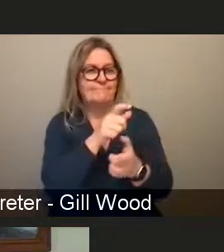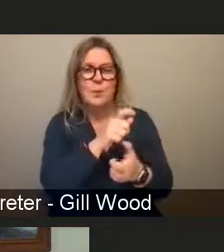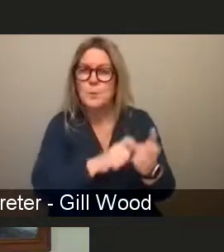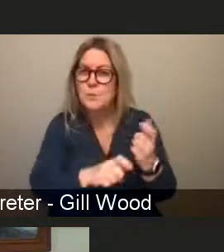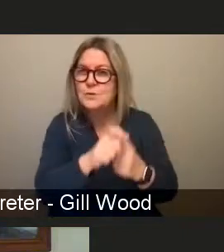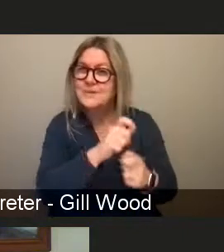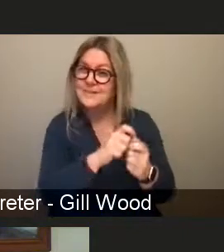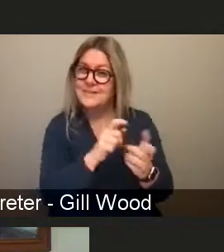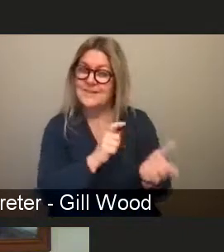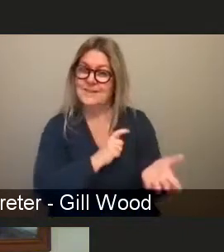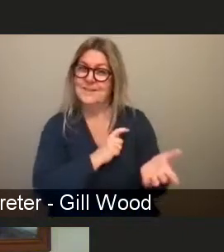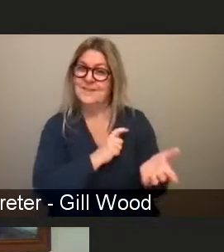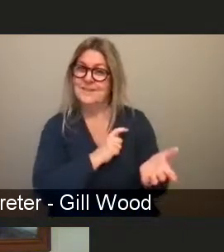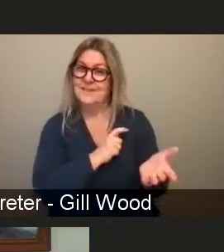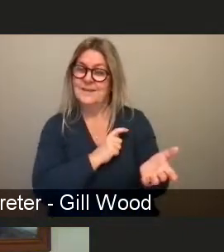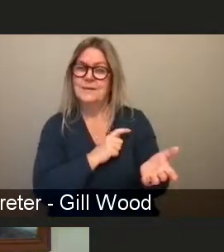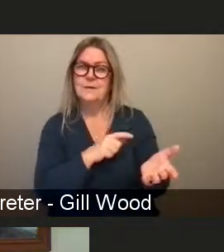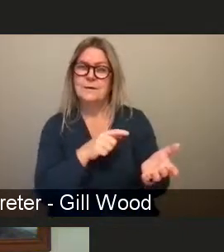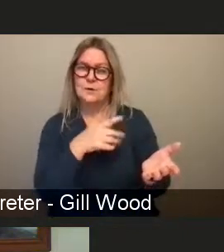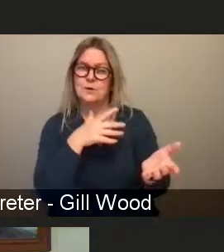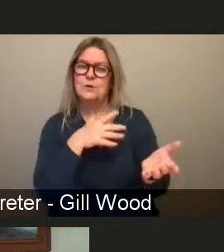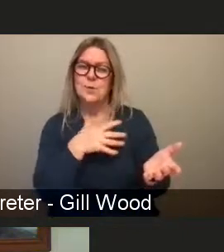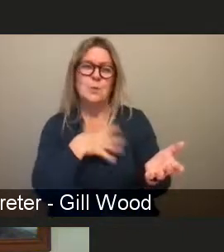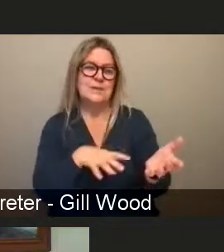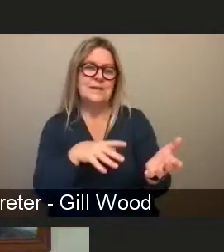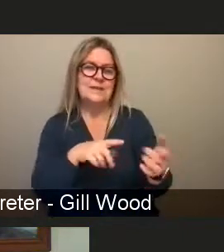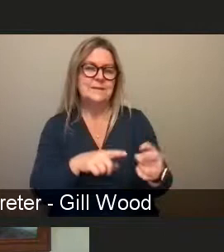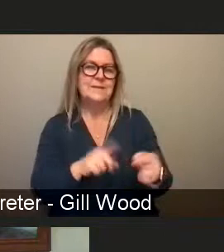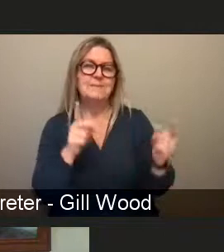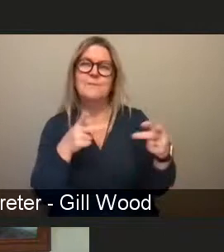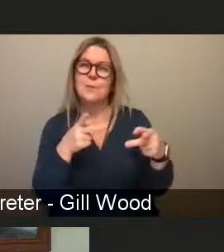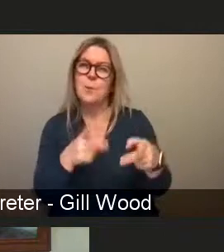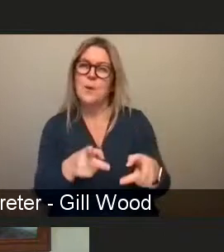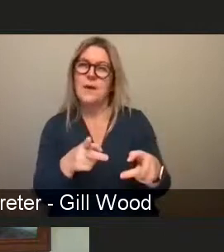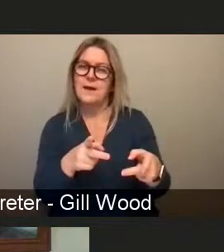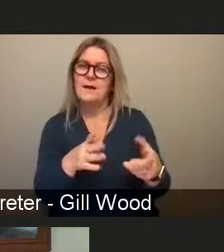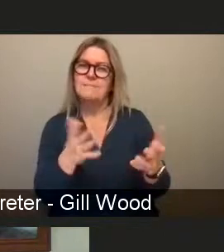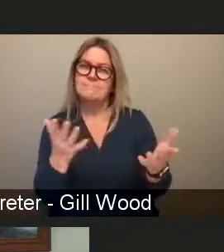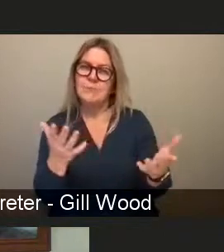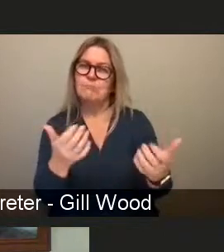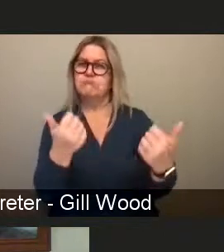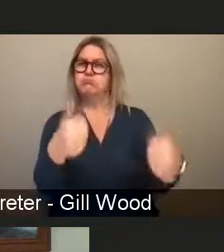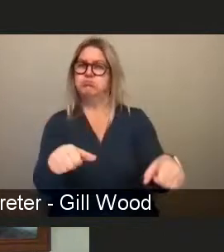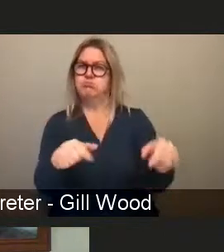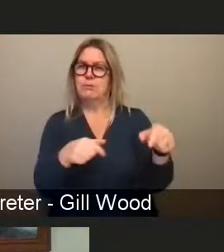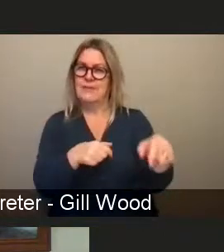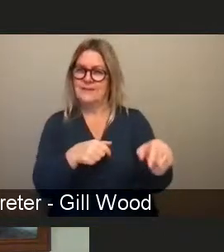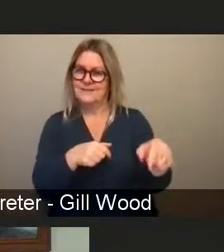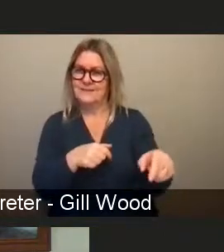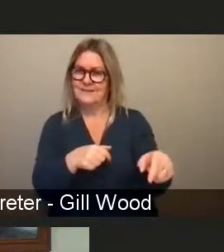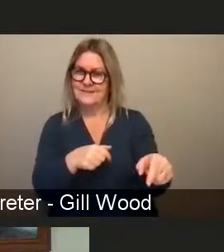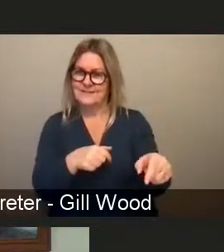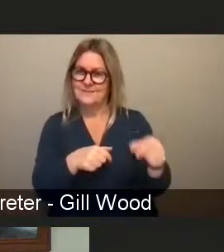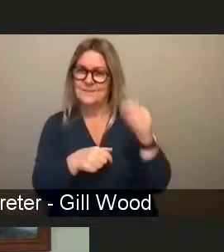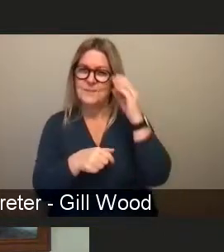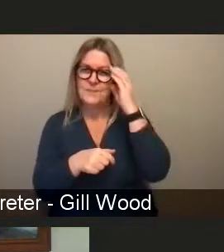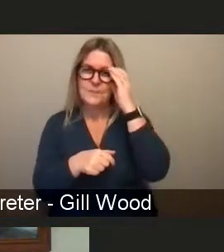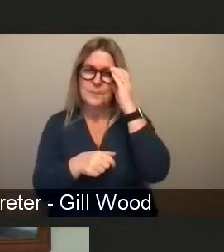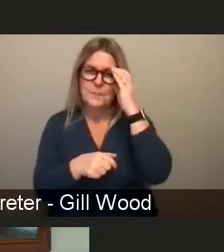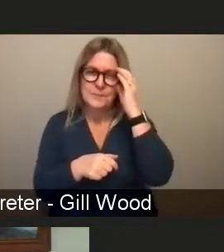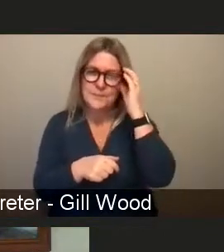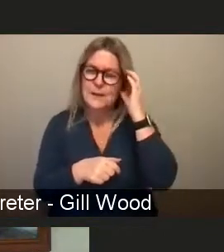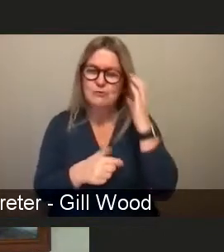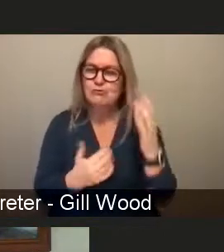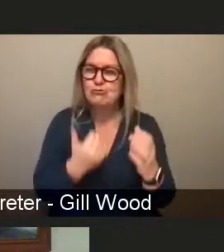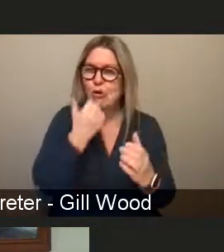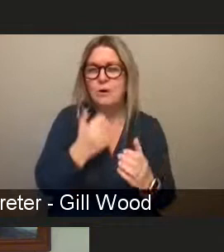to it and just changing the the name on the on the attend so to speak around some existing statutory regulations